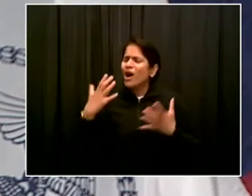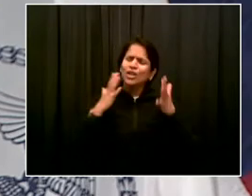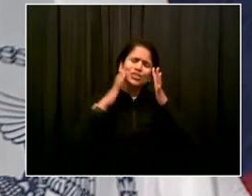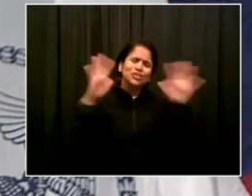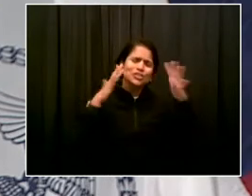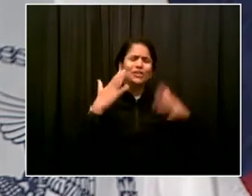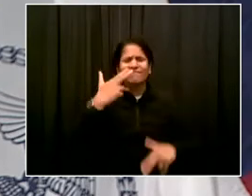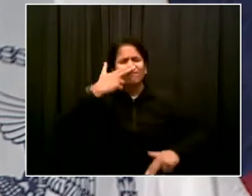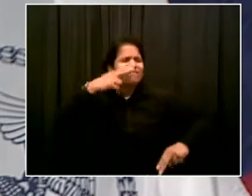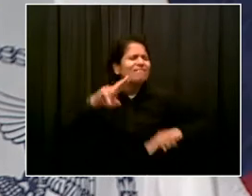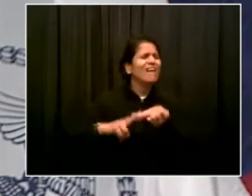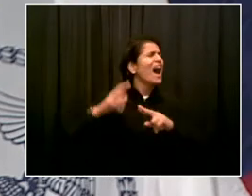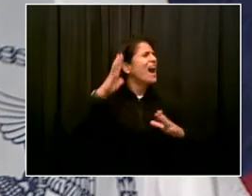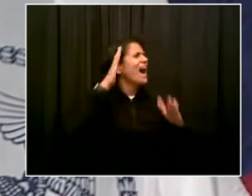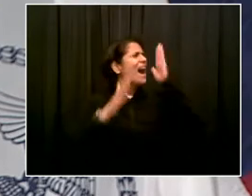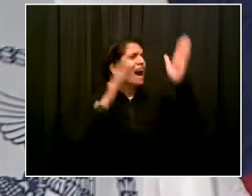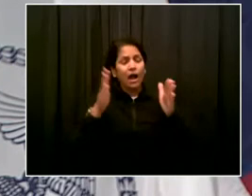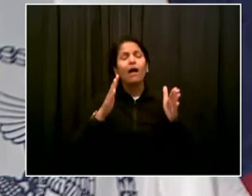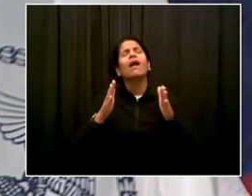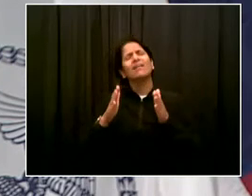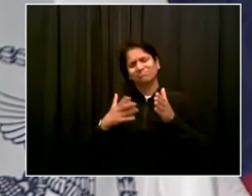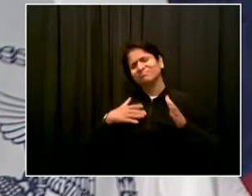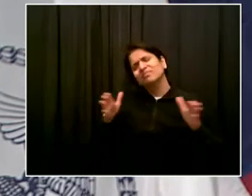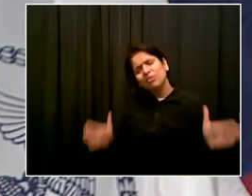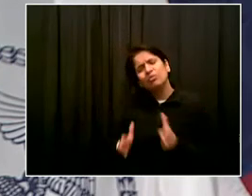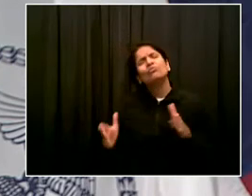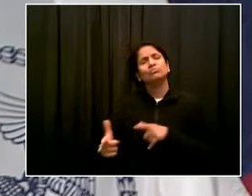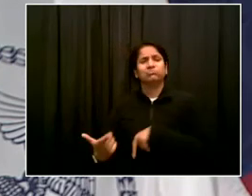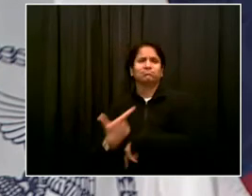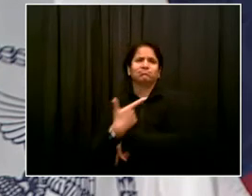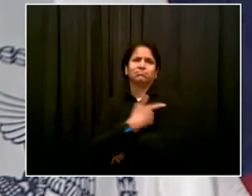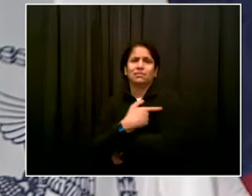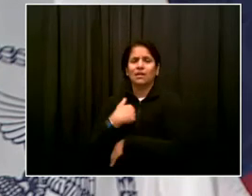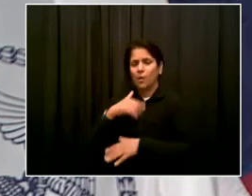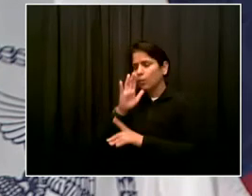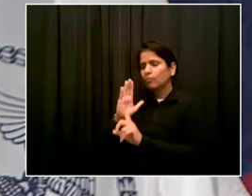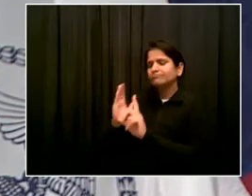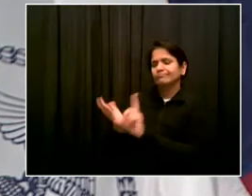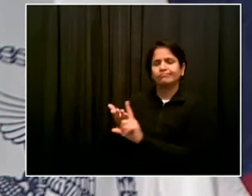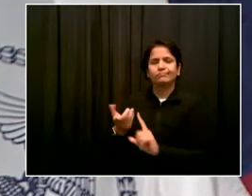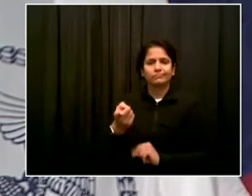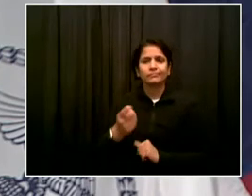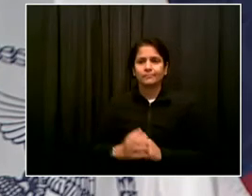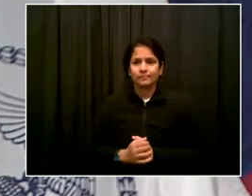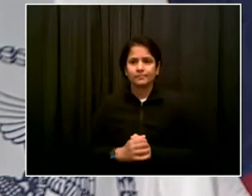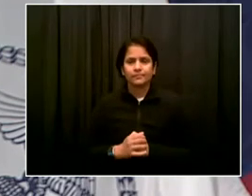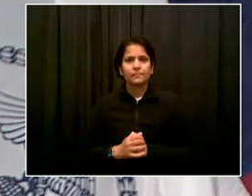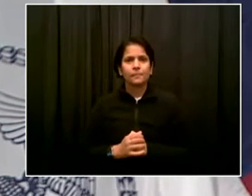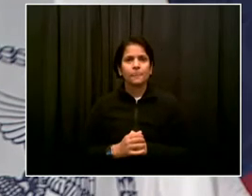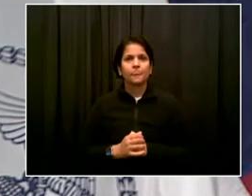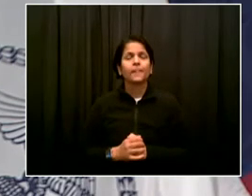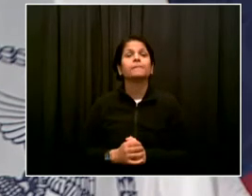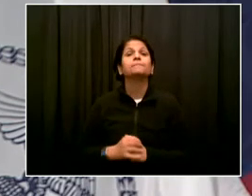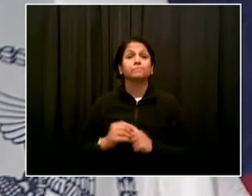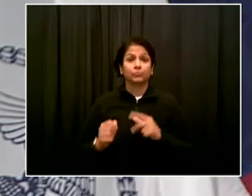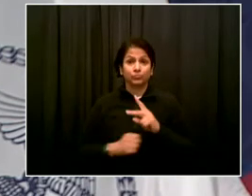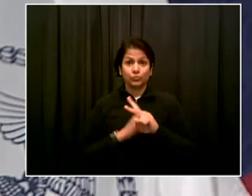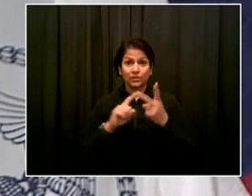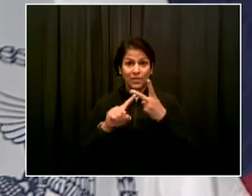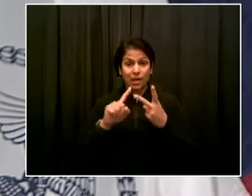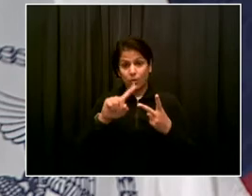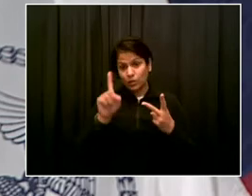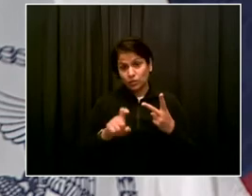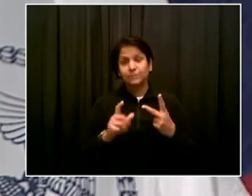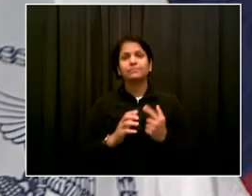I ask you every week when I get a chance to ask you questions on these press conferences, any